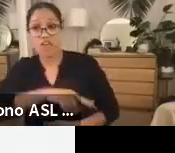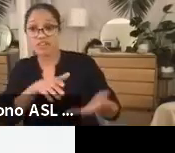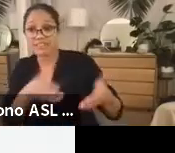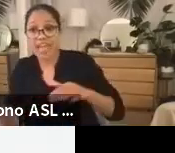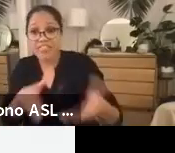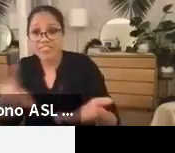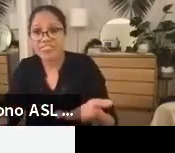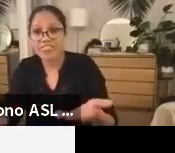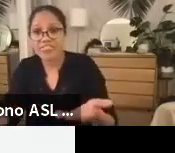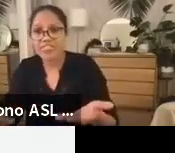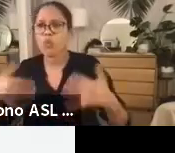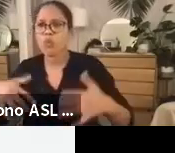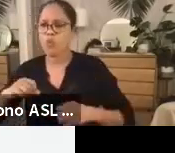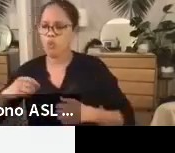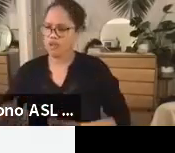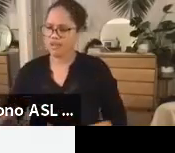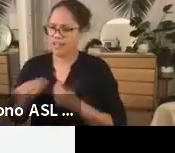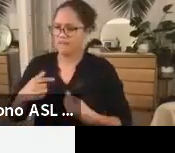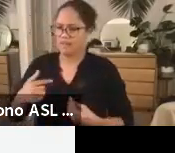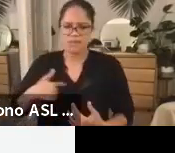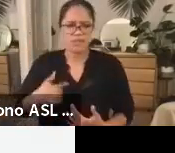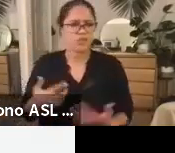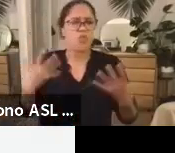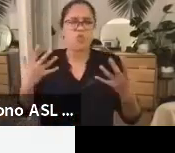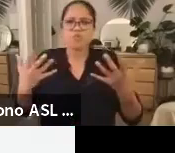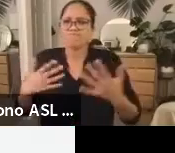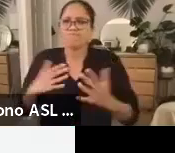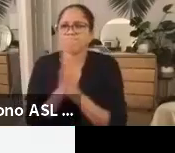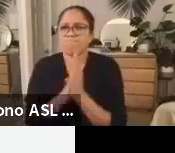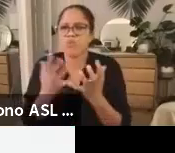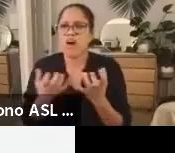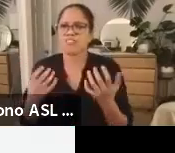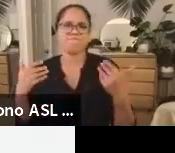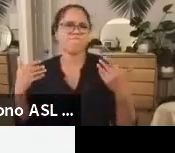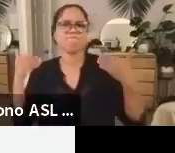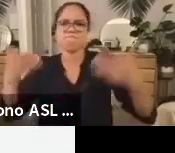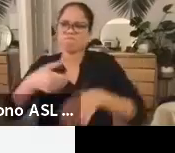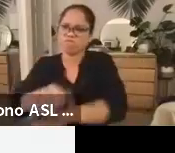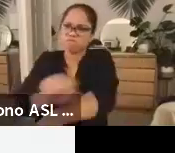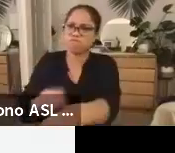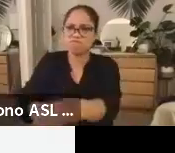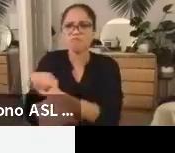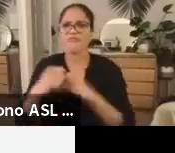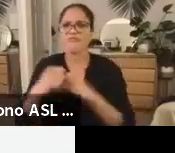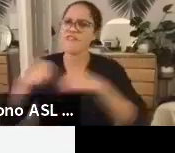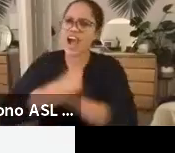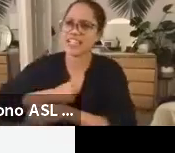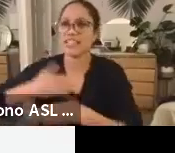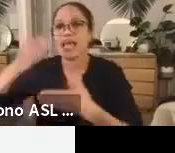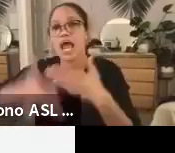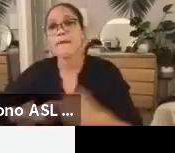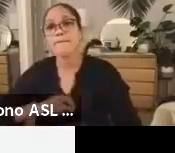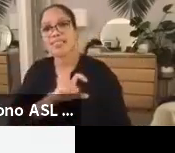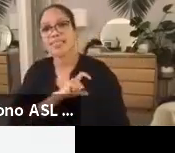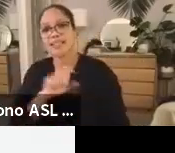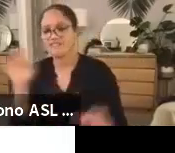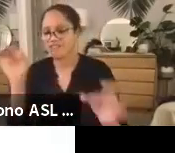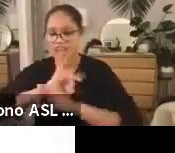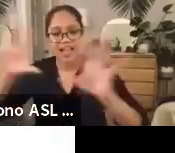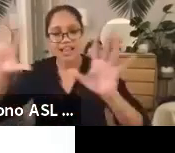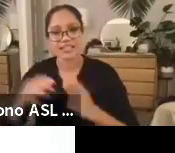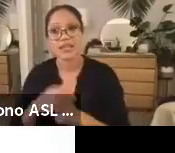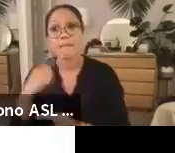everything we have to end police violence and to make the Breathe Act a reality.